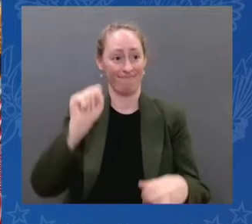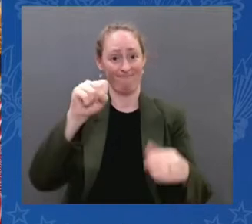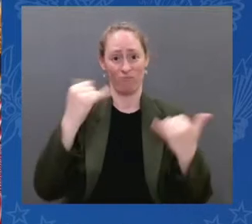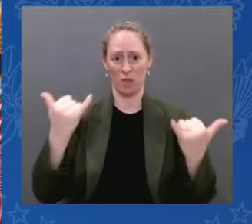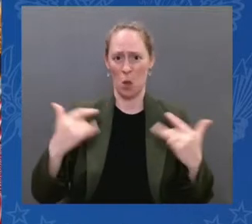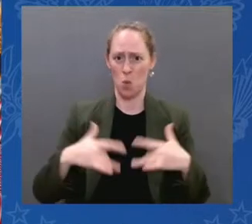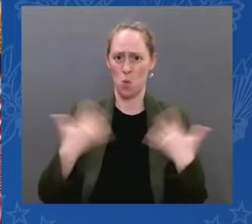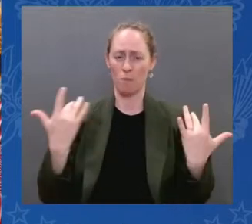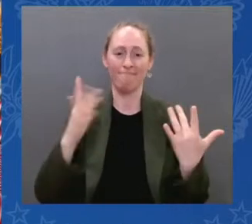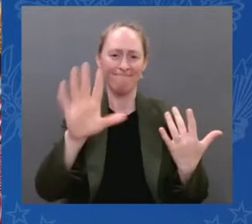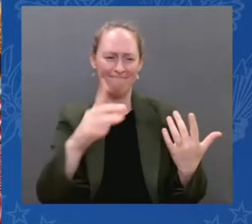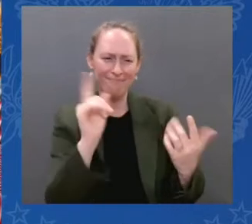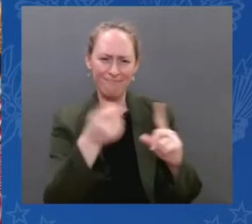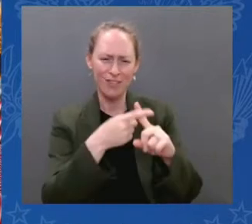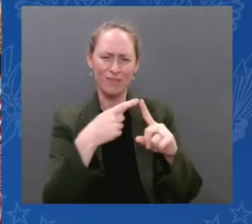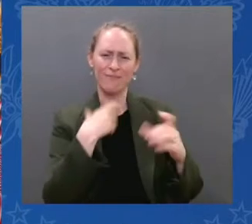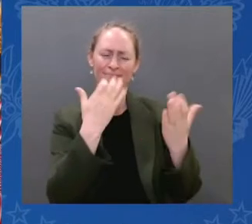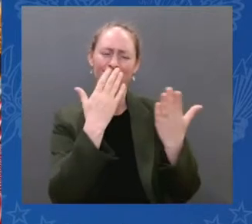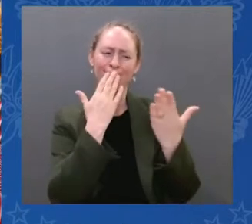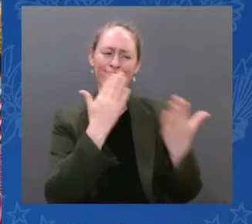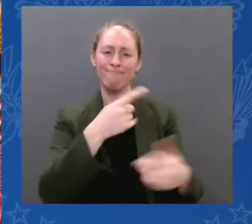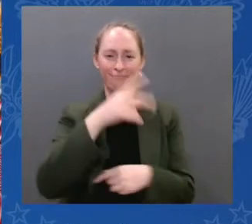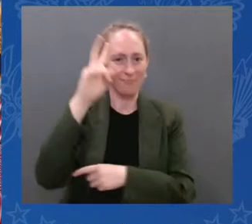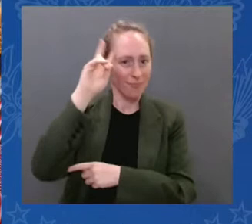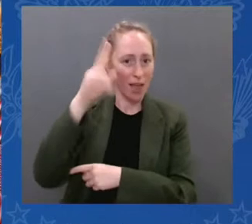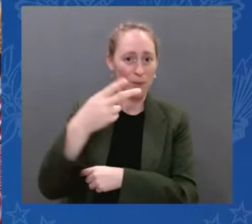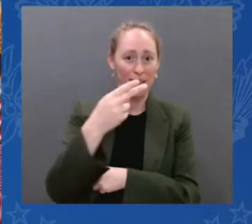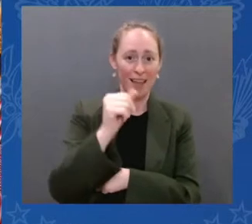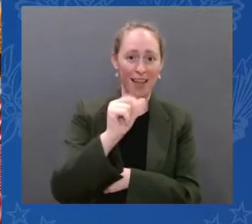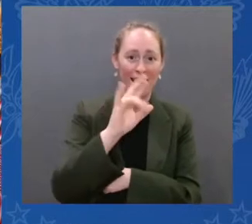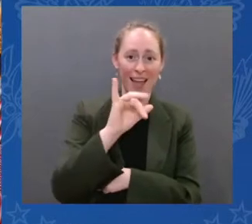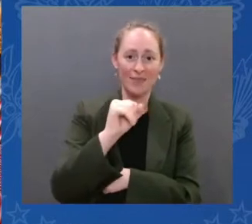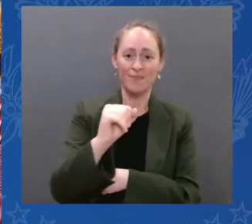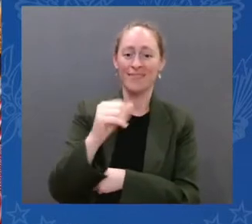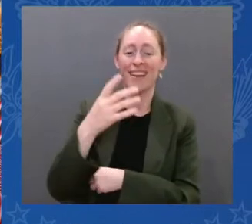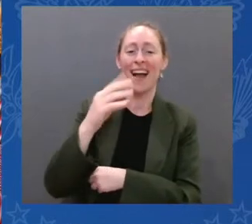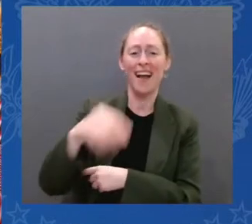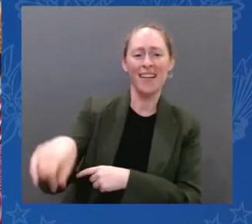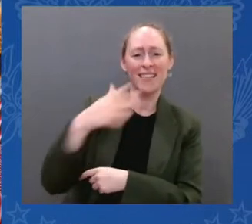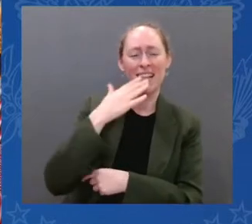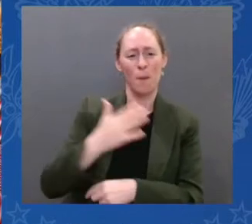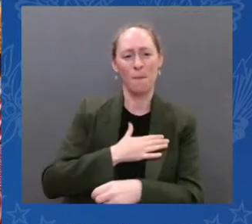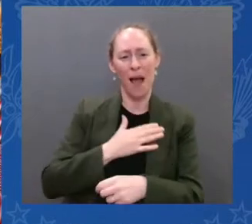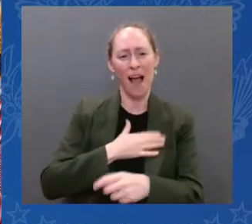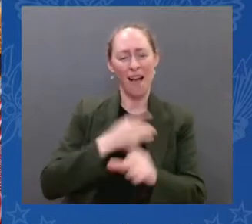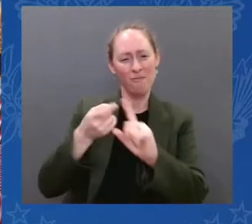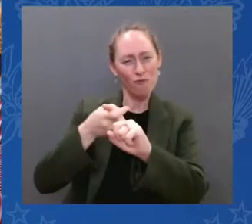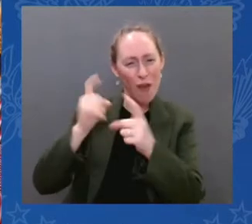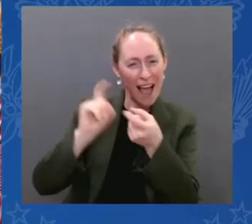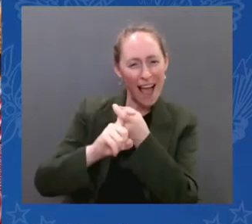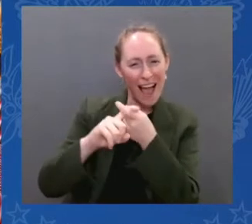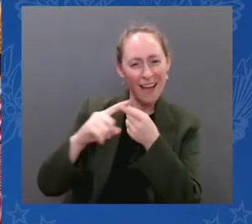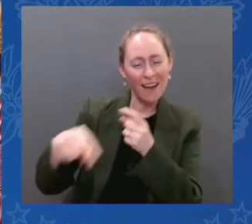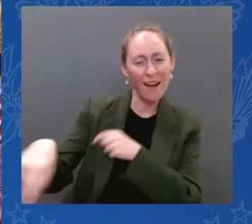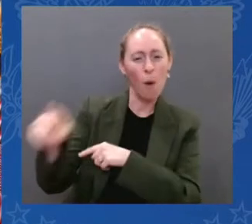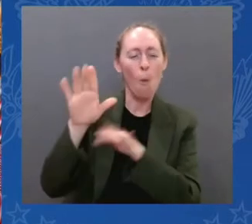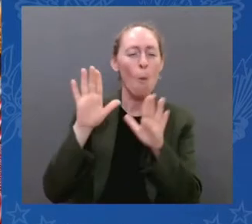Council. And thank you, my dear friend and our outstanding NASA Administrator and the guy, the only guy here that's been in